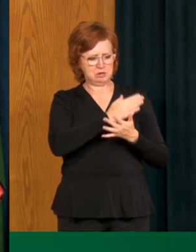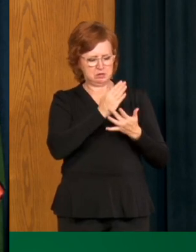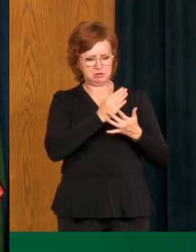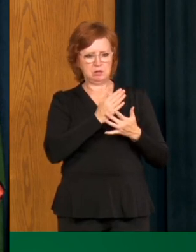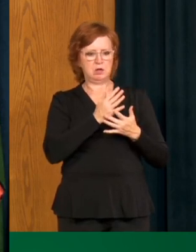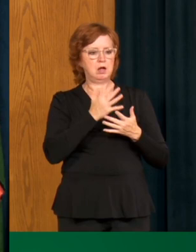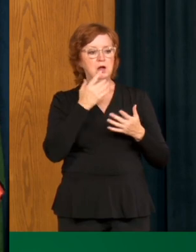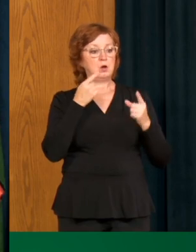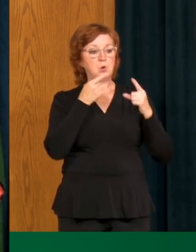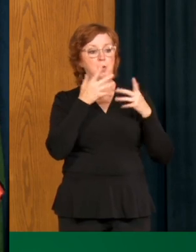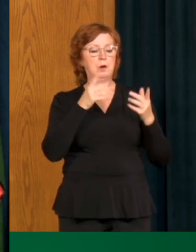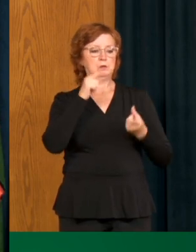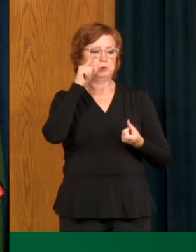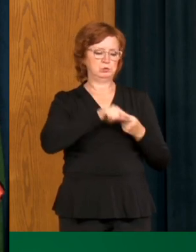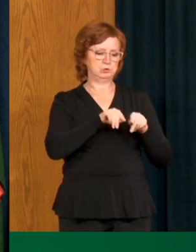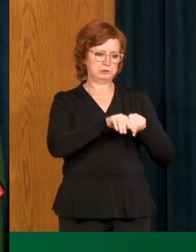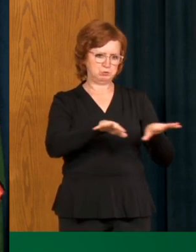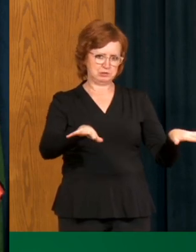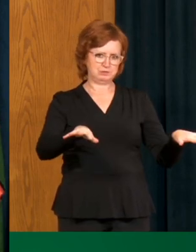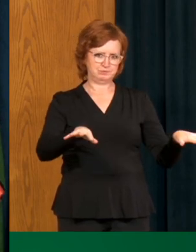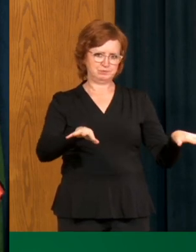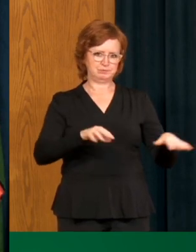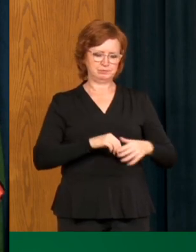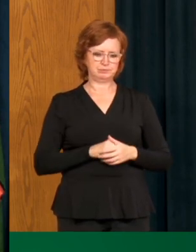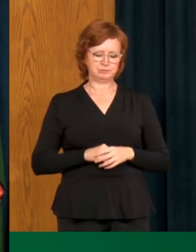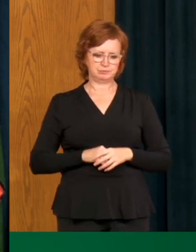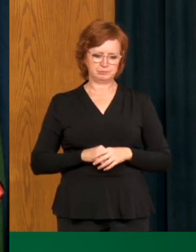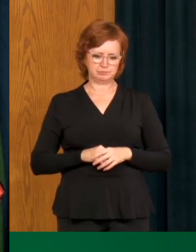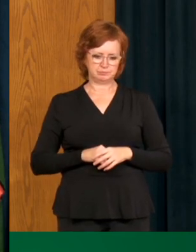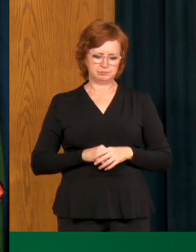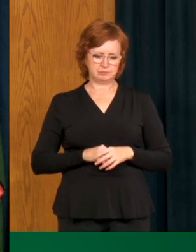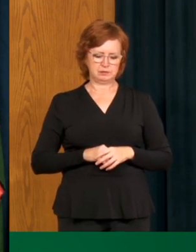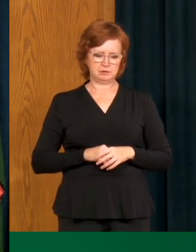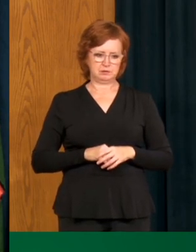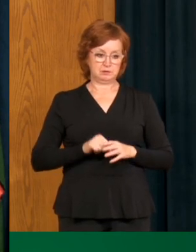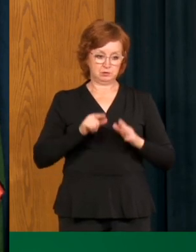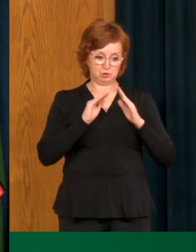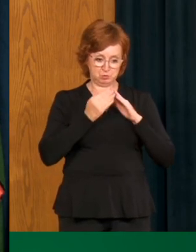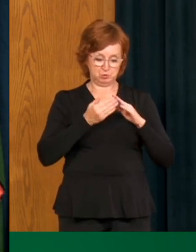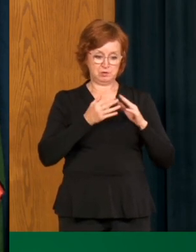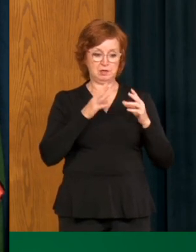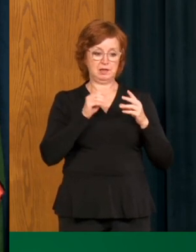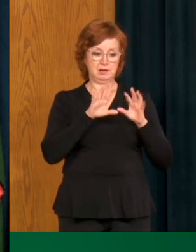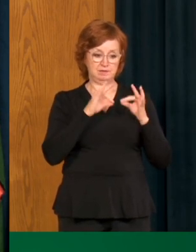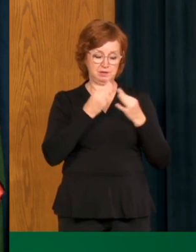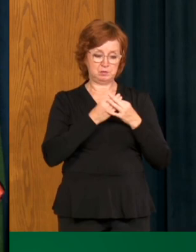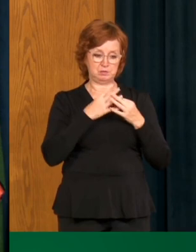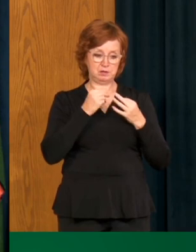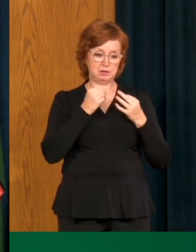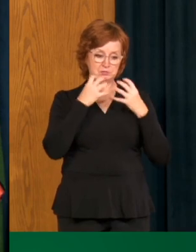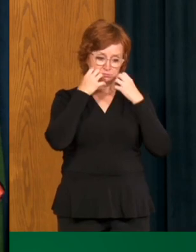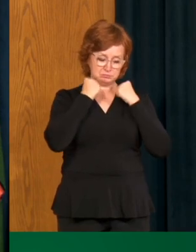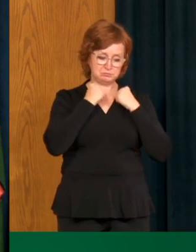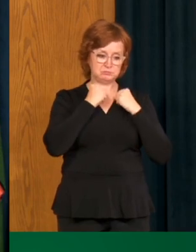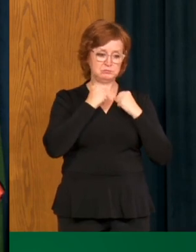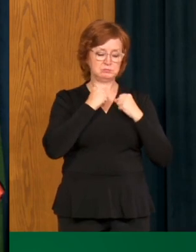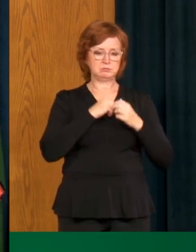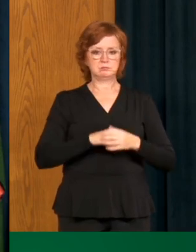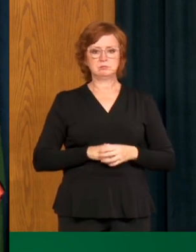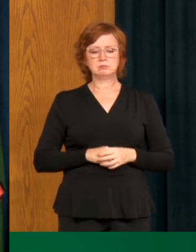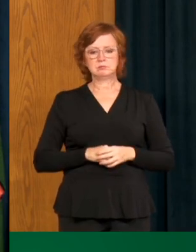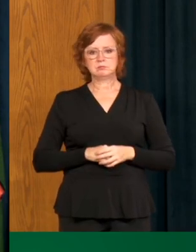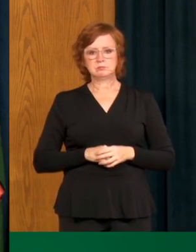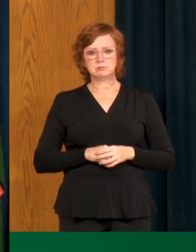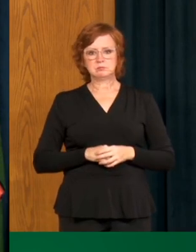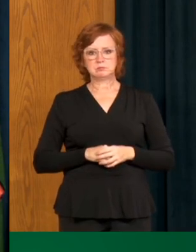is not spreading, throughout, um, their community, not spreading to their family members, and not spreading to those that they love. starting with the outreach